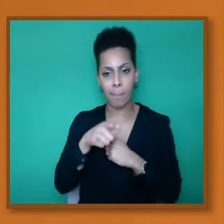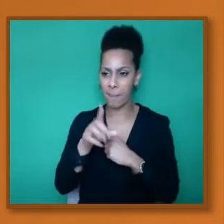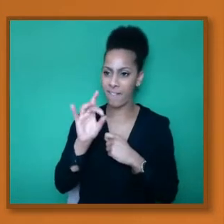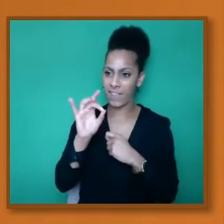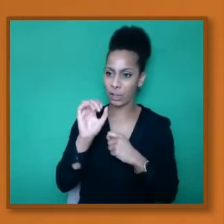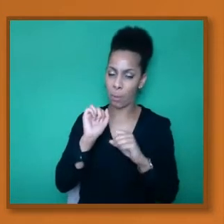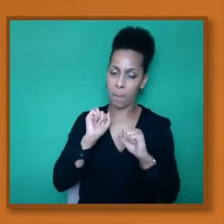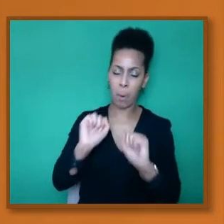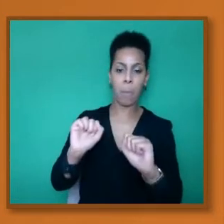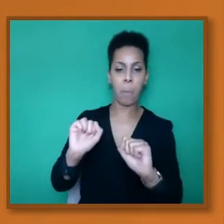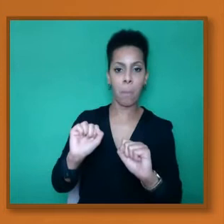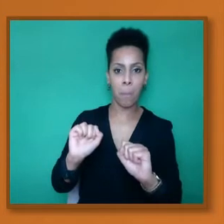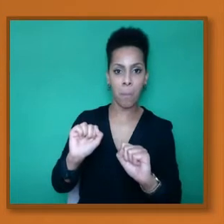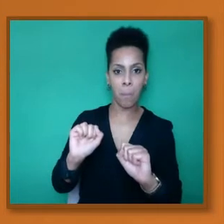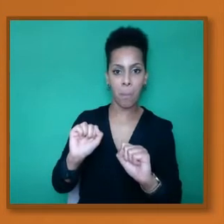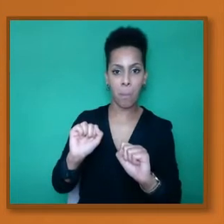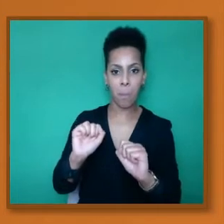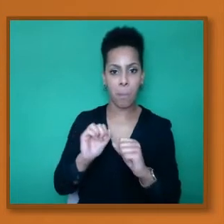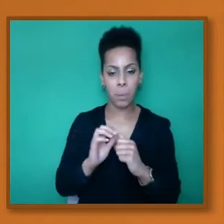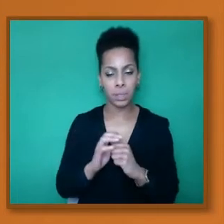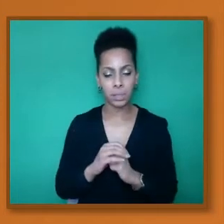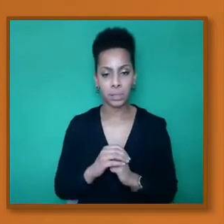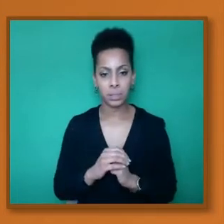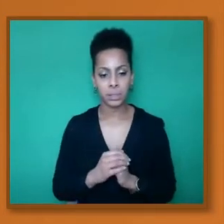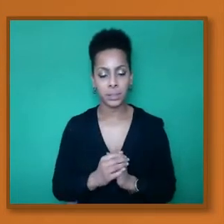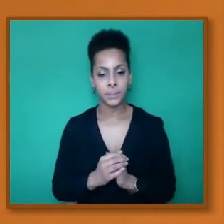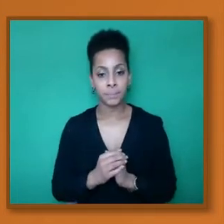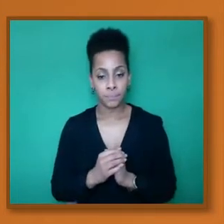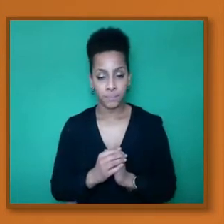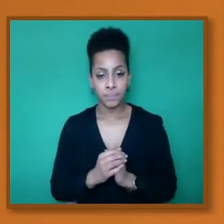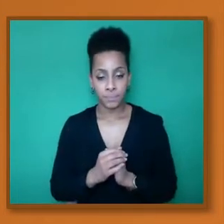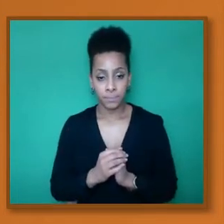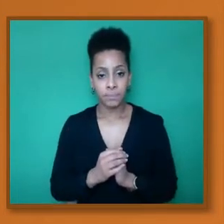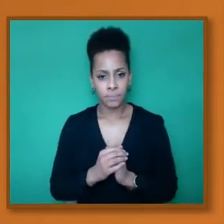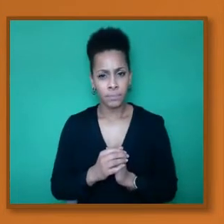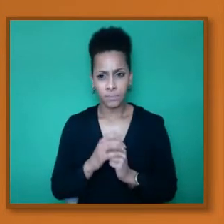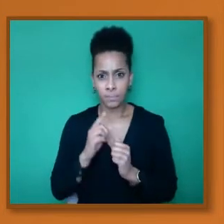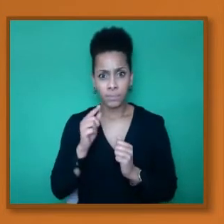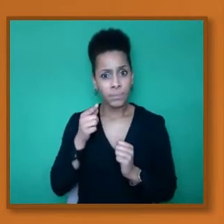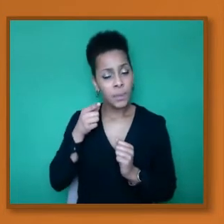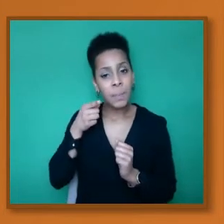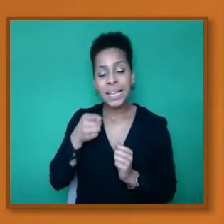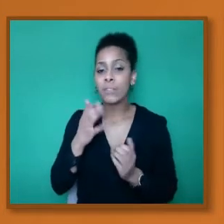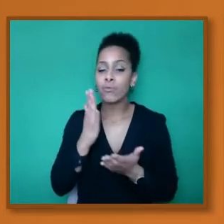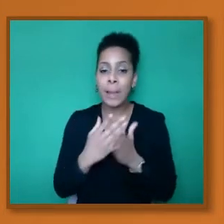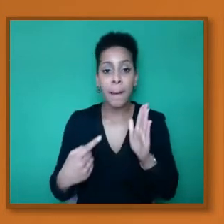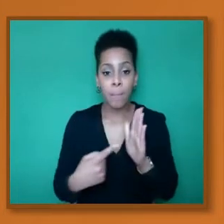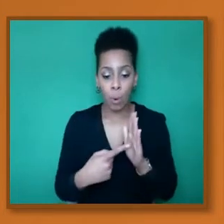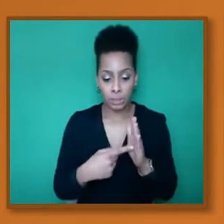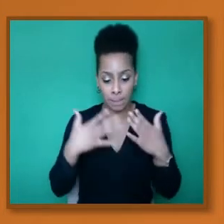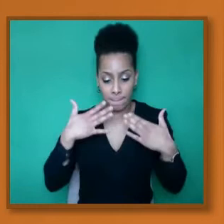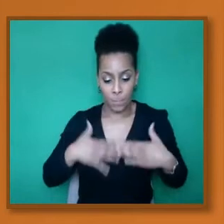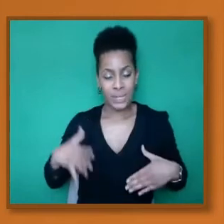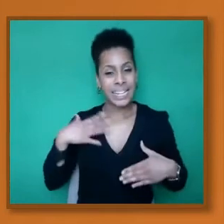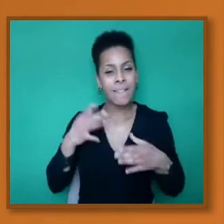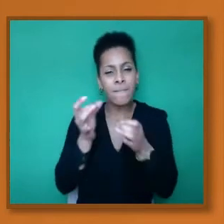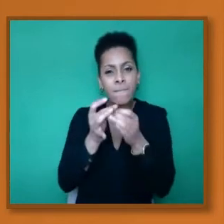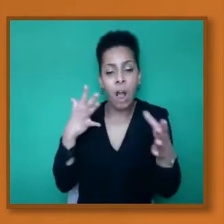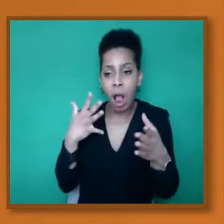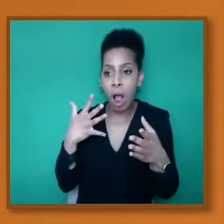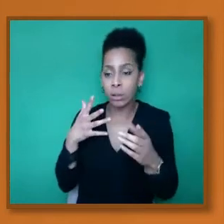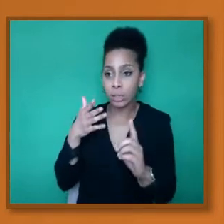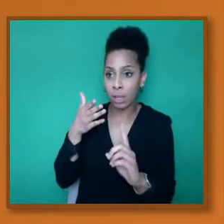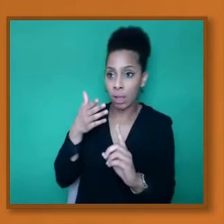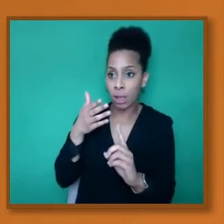OK. And the speed at which it does that is key and important to you developing